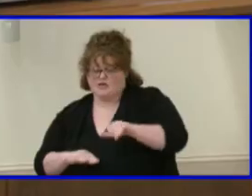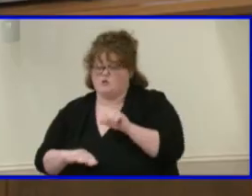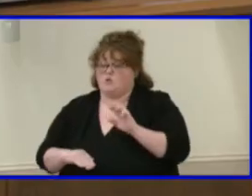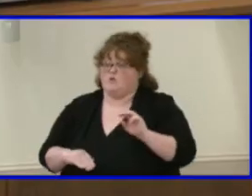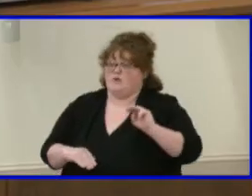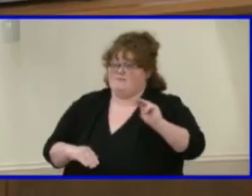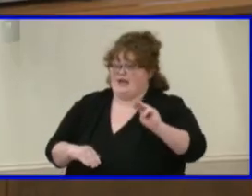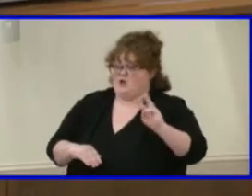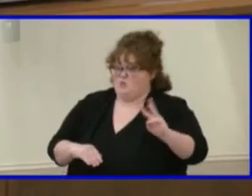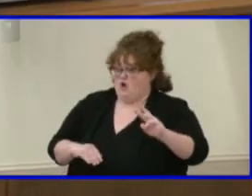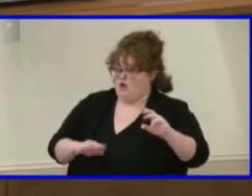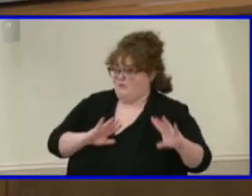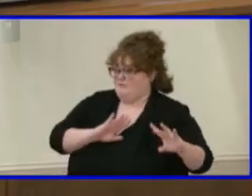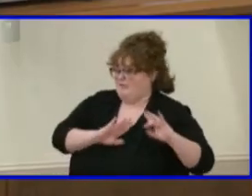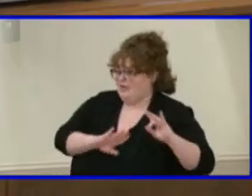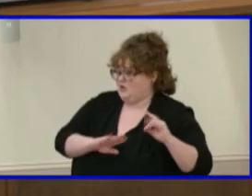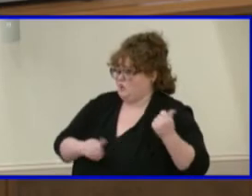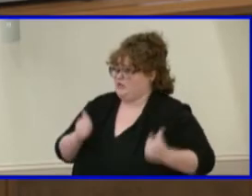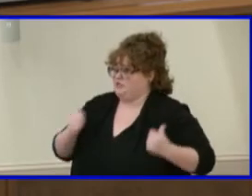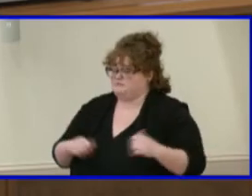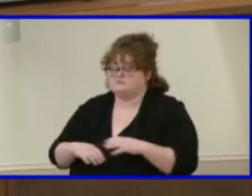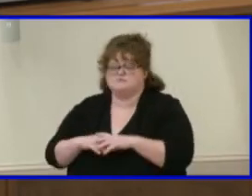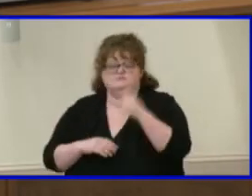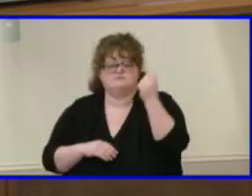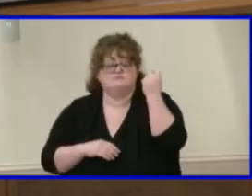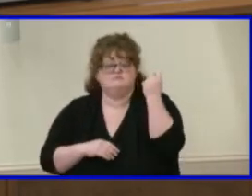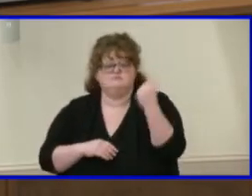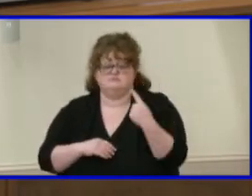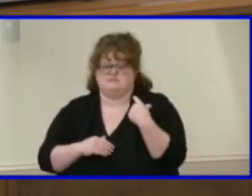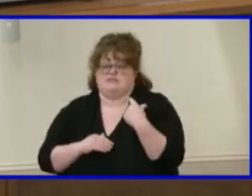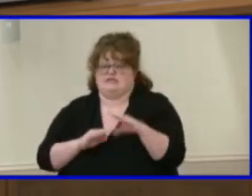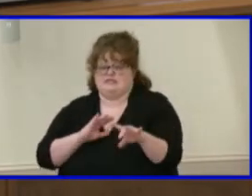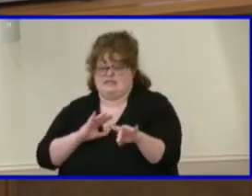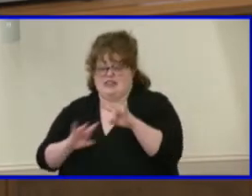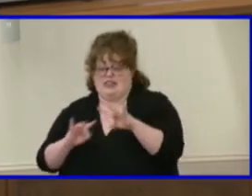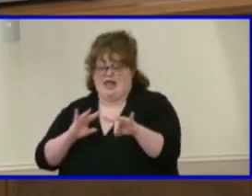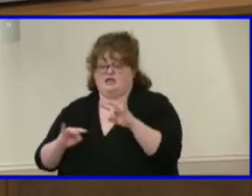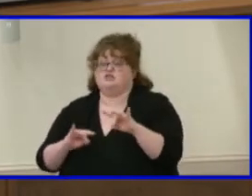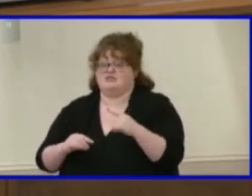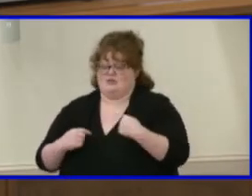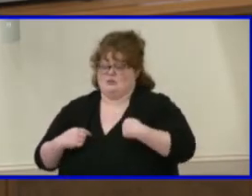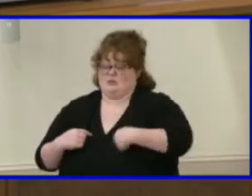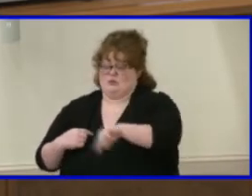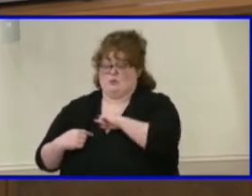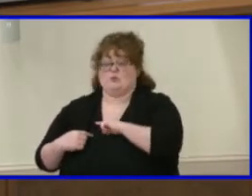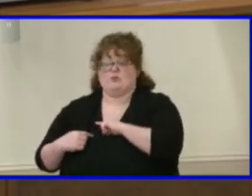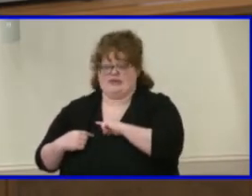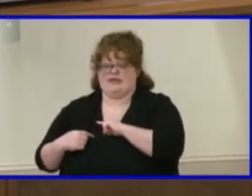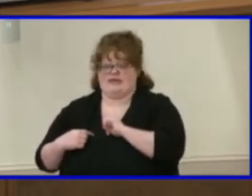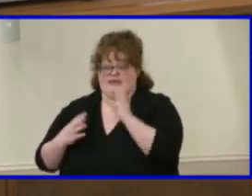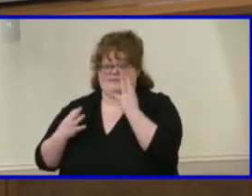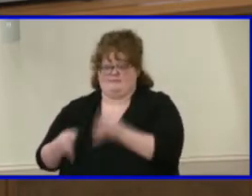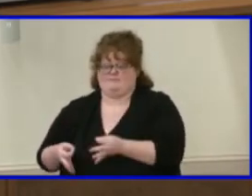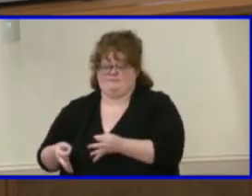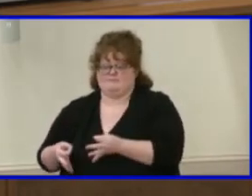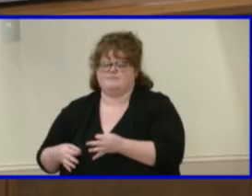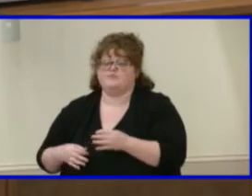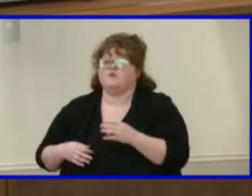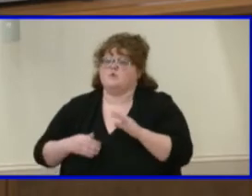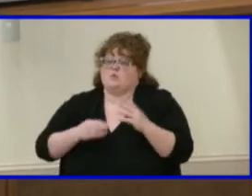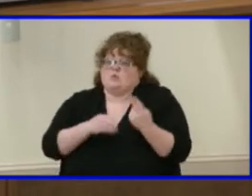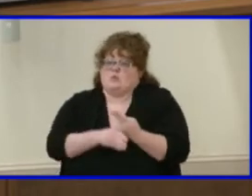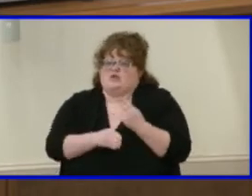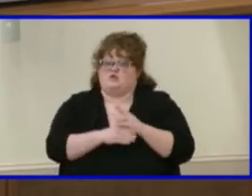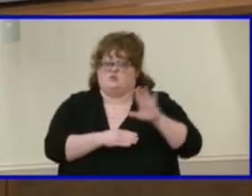So the selection process is owned by us. We do use their, their composite score is kind of